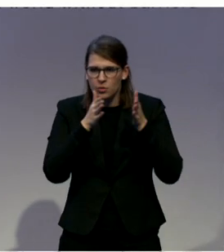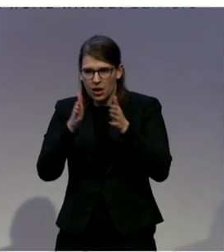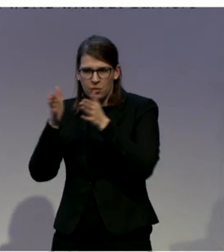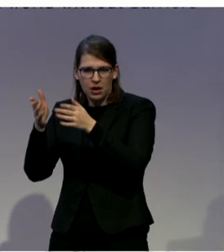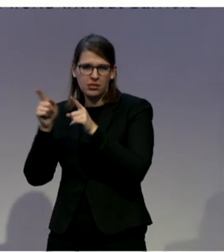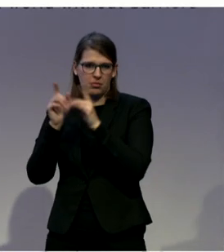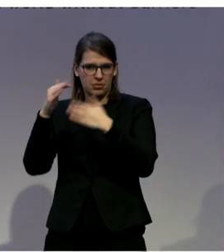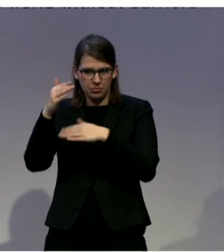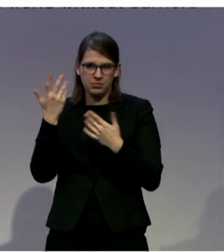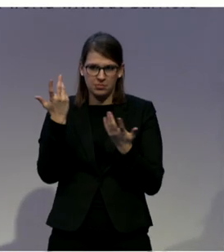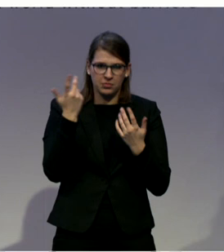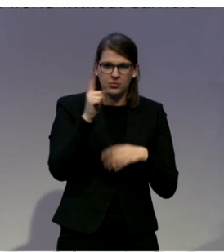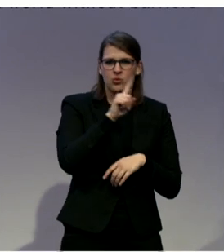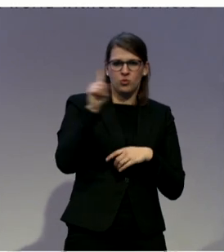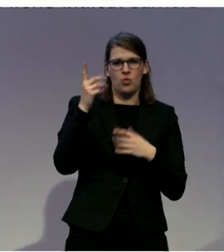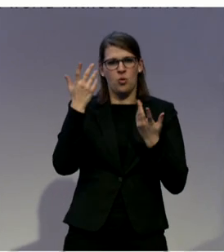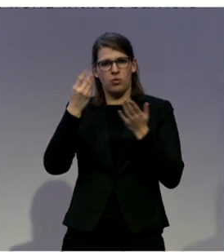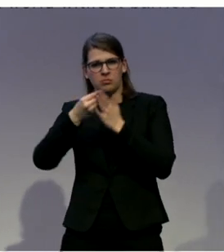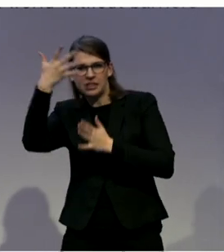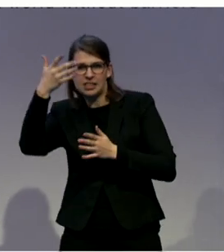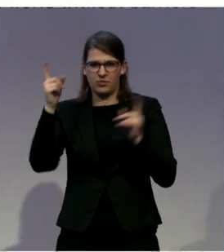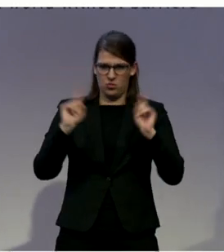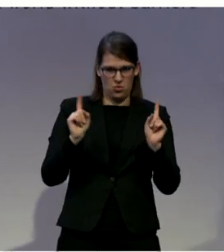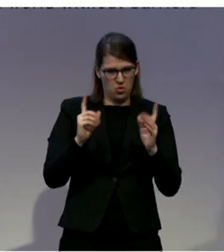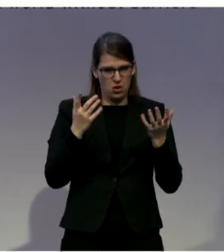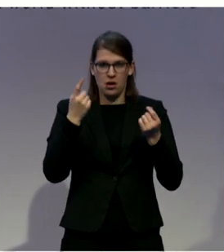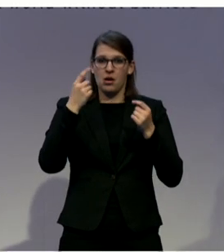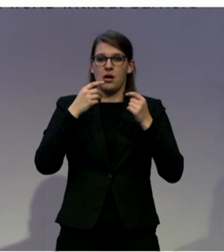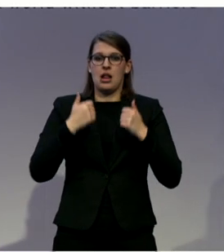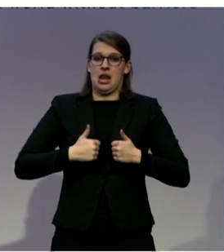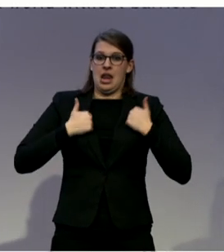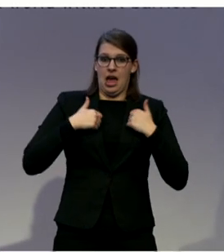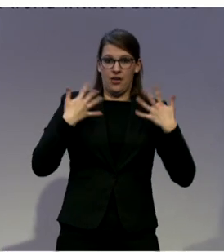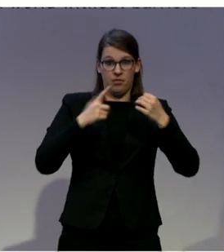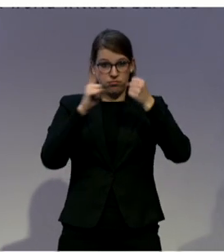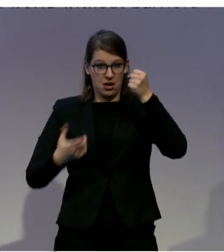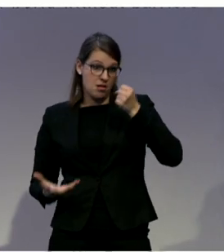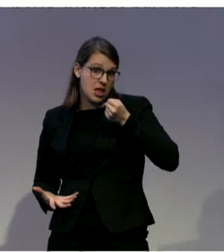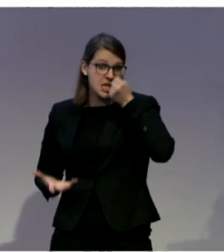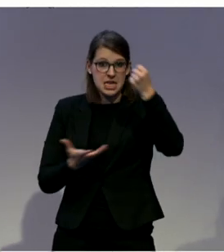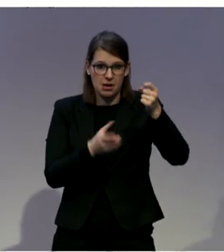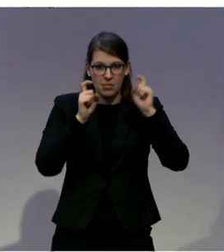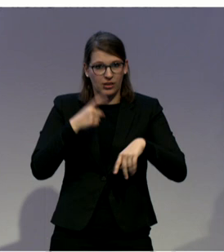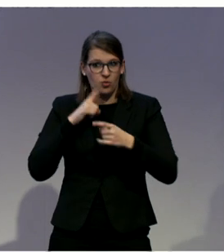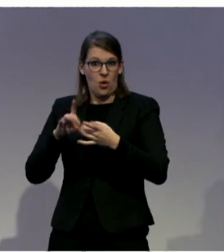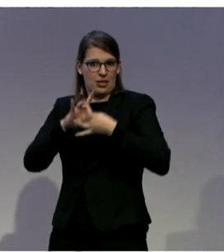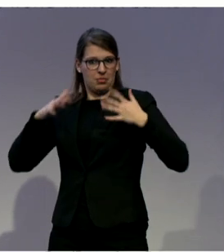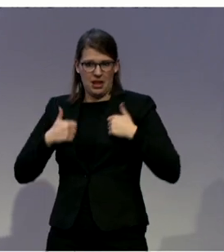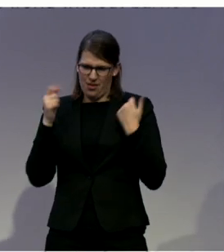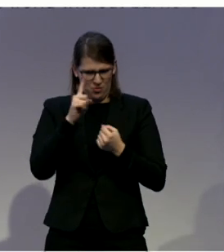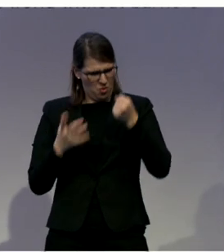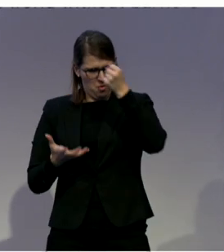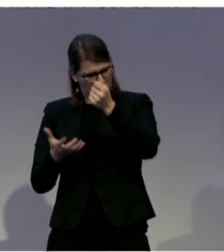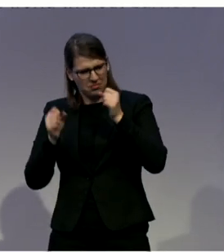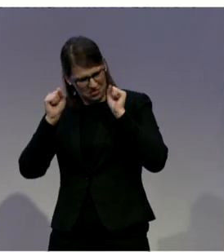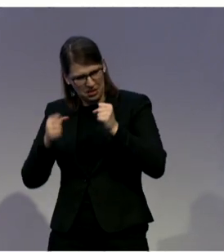living in the community, again, with rigorous cost benefit analysis done, it was shown that it was either equal cost, or in some cases there